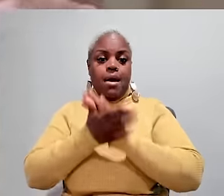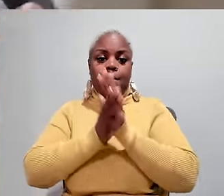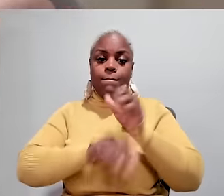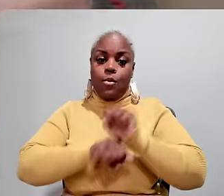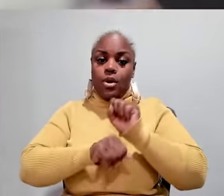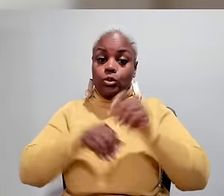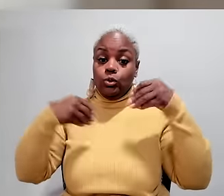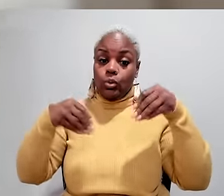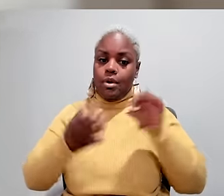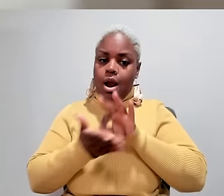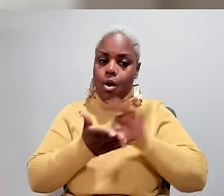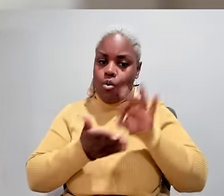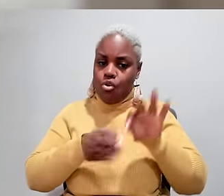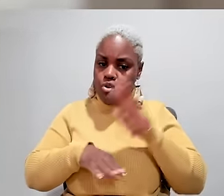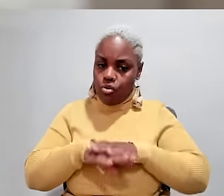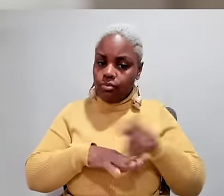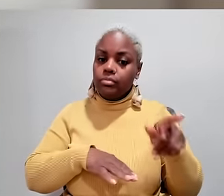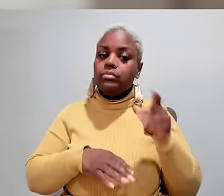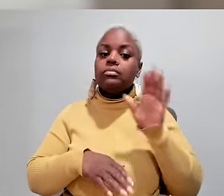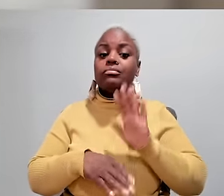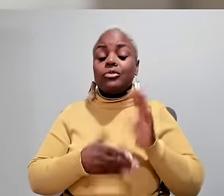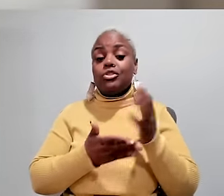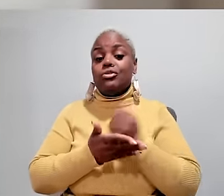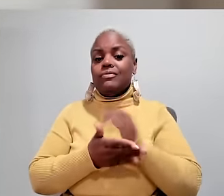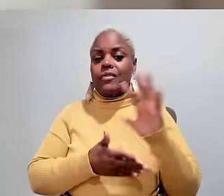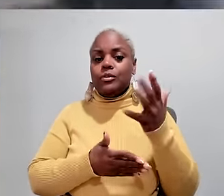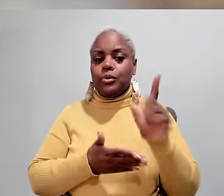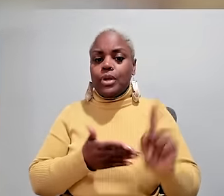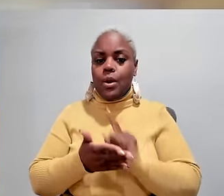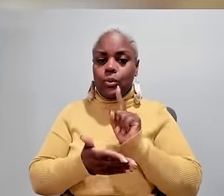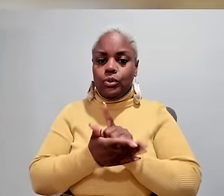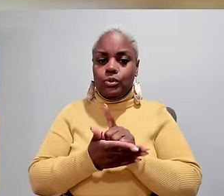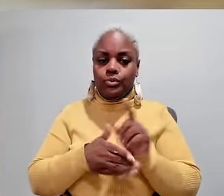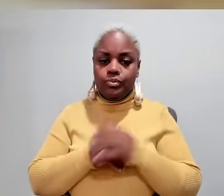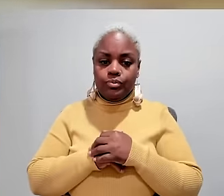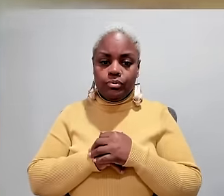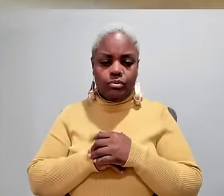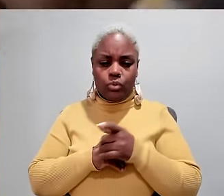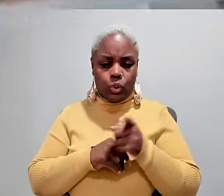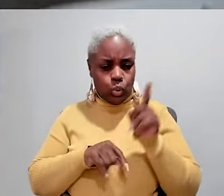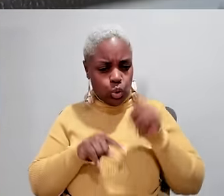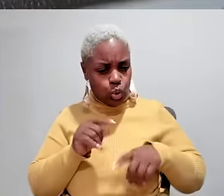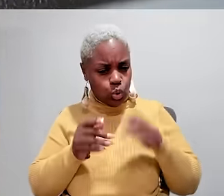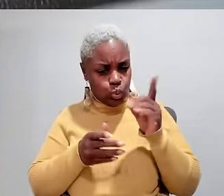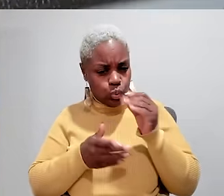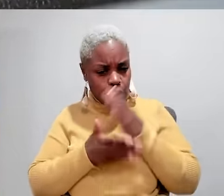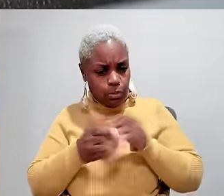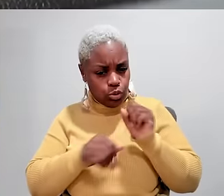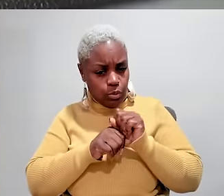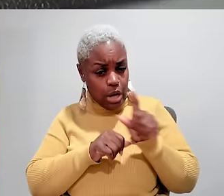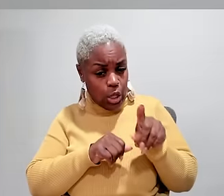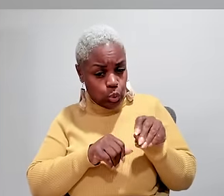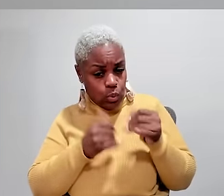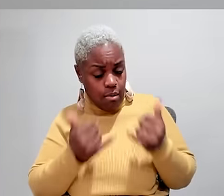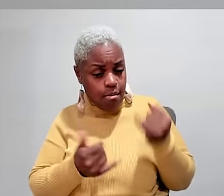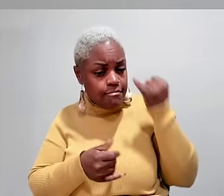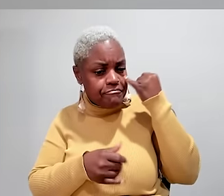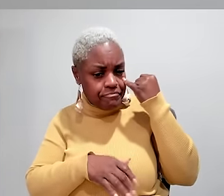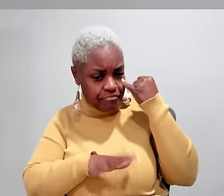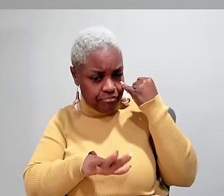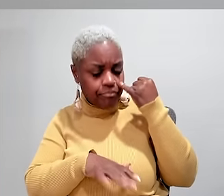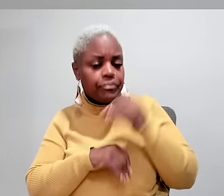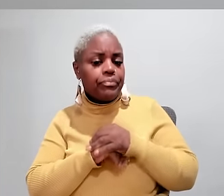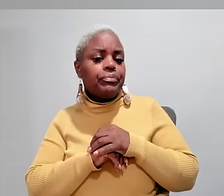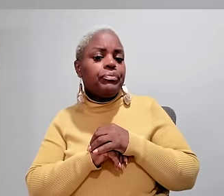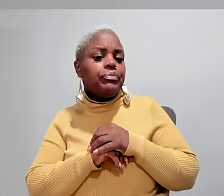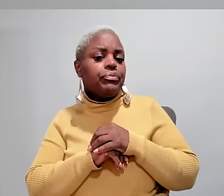Laura has become an employee the store can count on. She makes around $5 an hour. JARED Laura, if